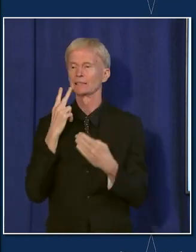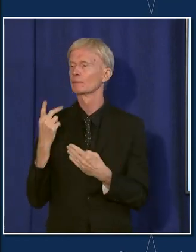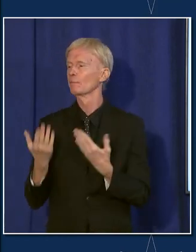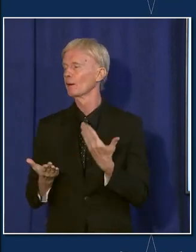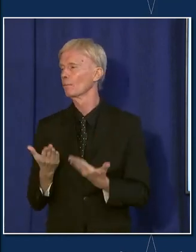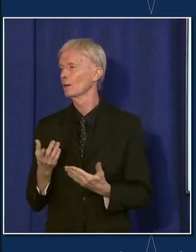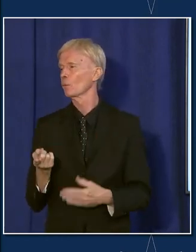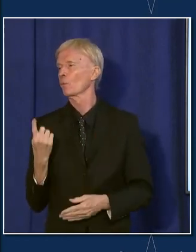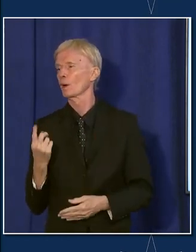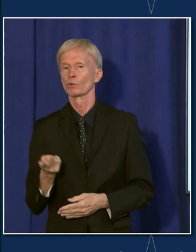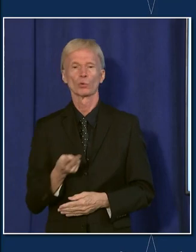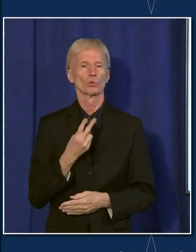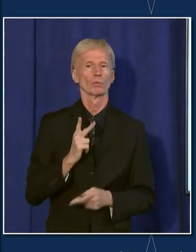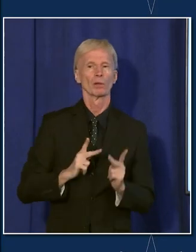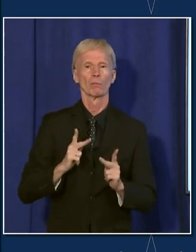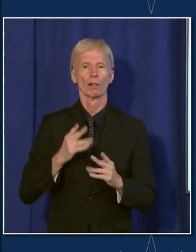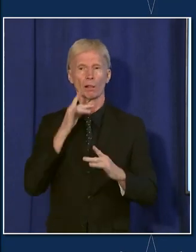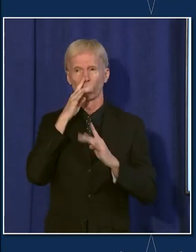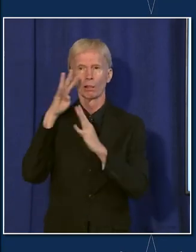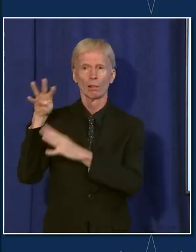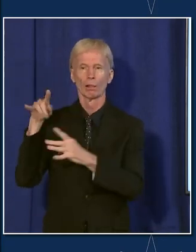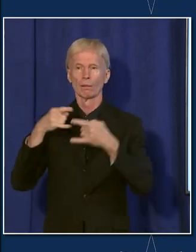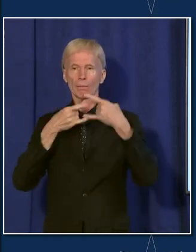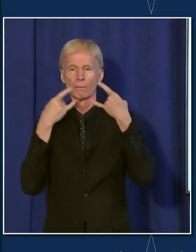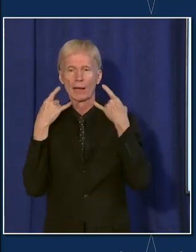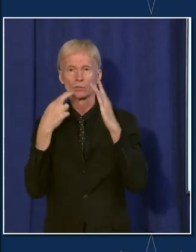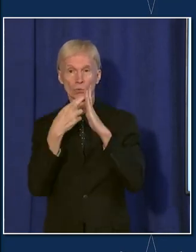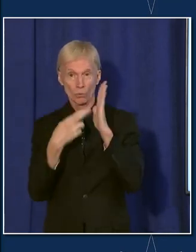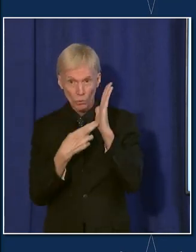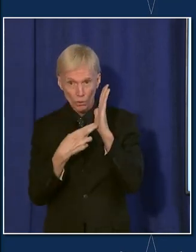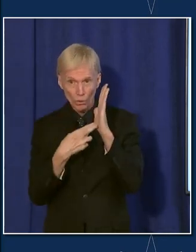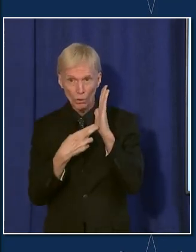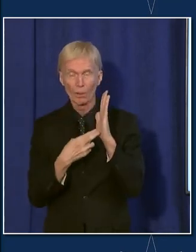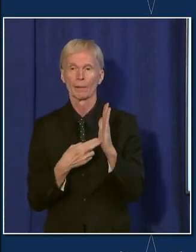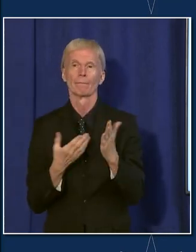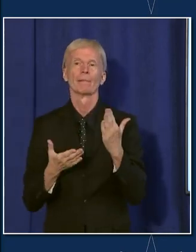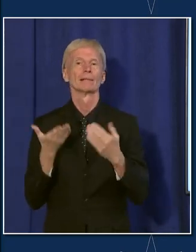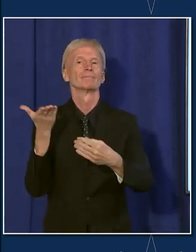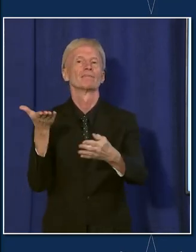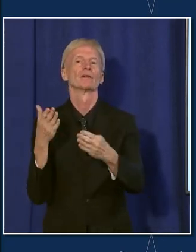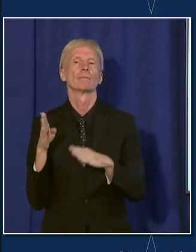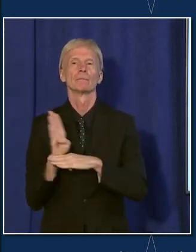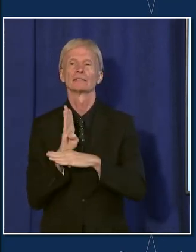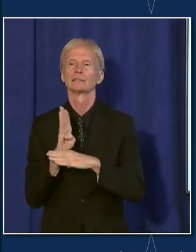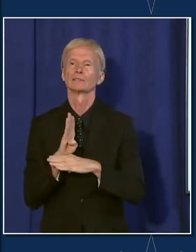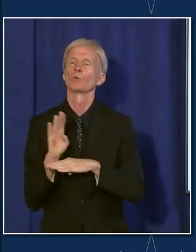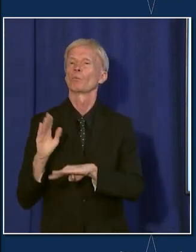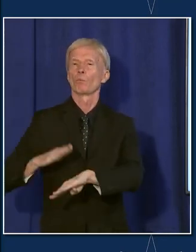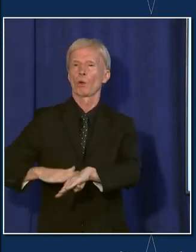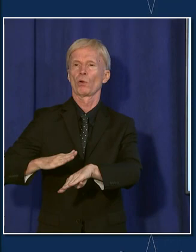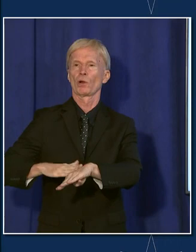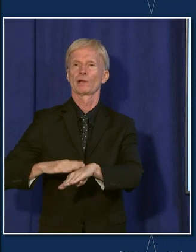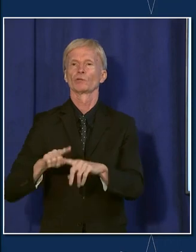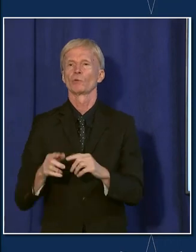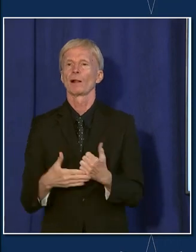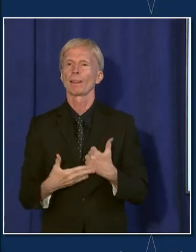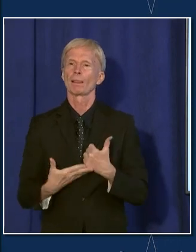participating in the mandate of wearing a mask, we may give the business owner a warning and just kind of have them improve their